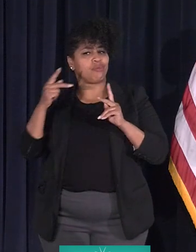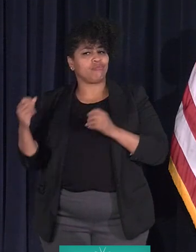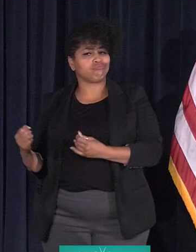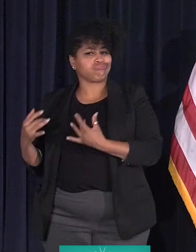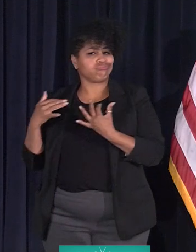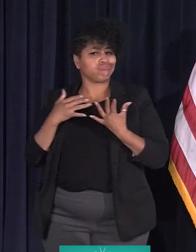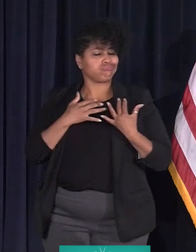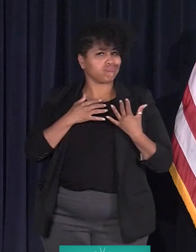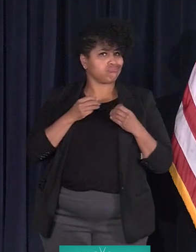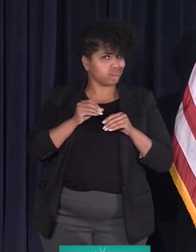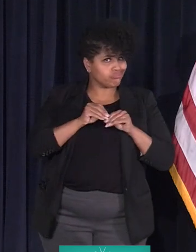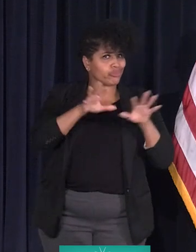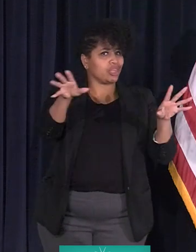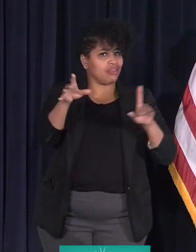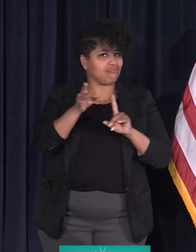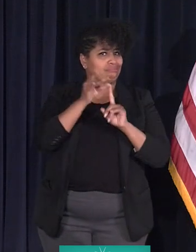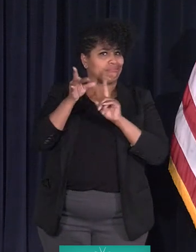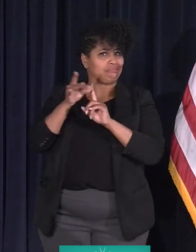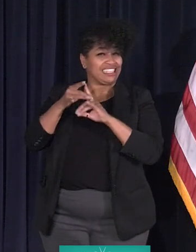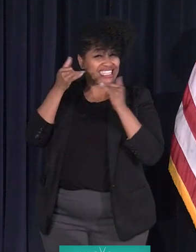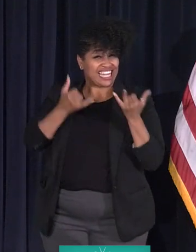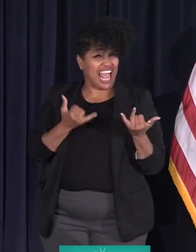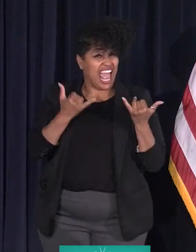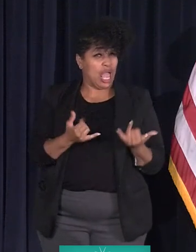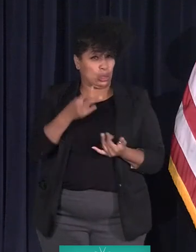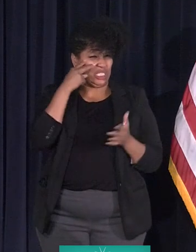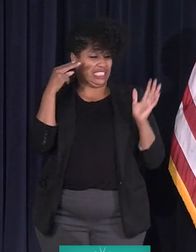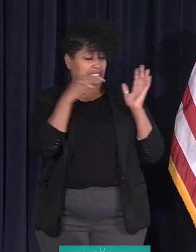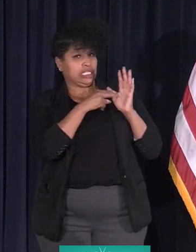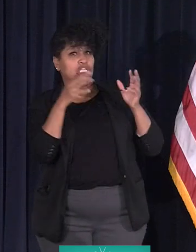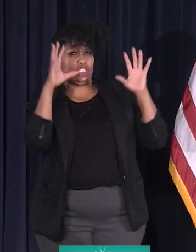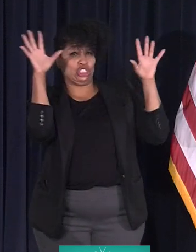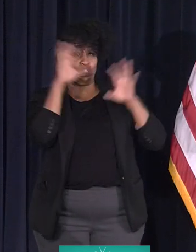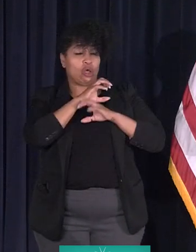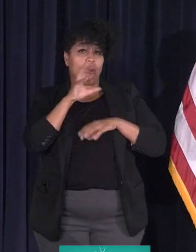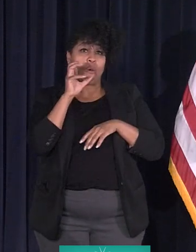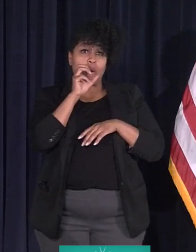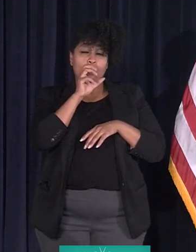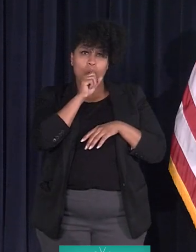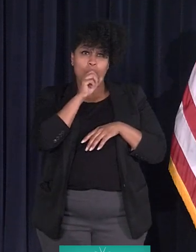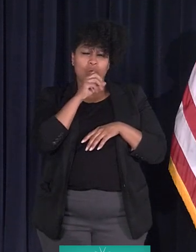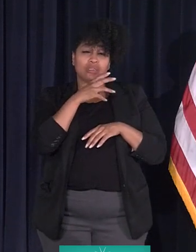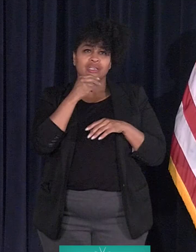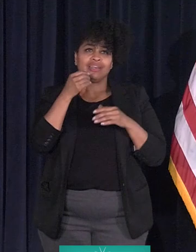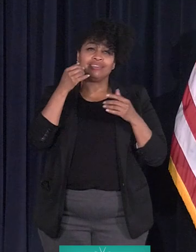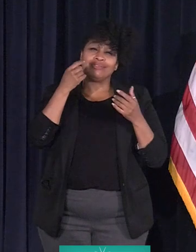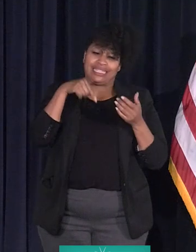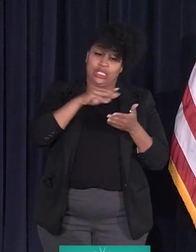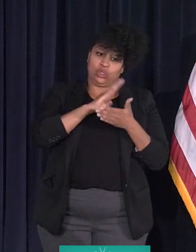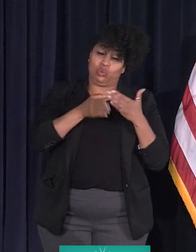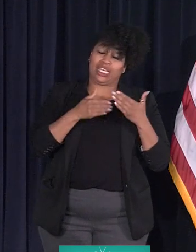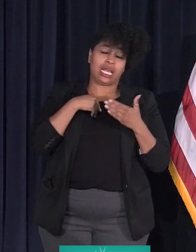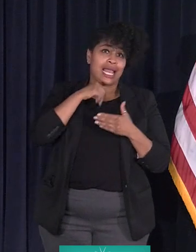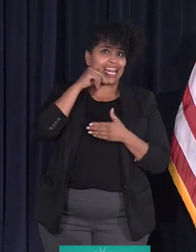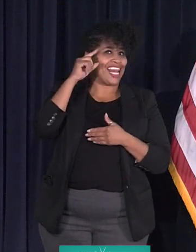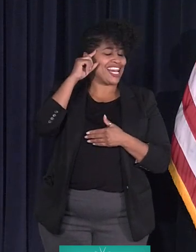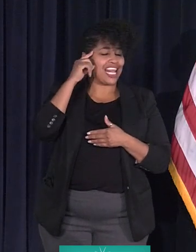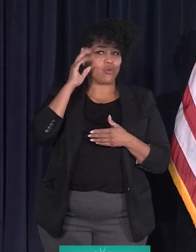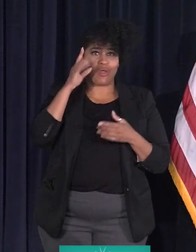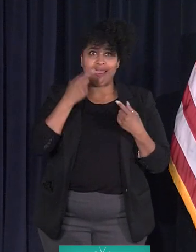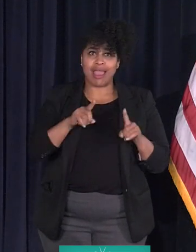you're seeing dark orange, and this weekend, something that I did not think I would see.